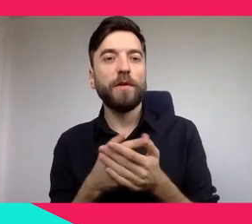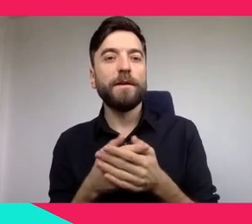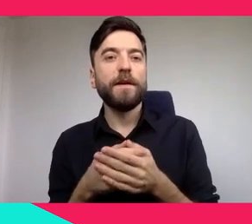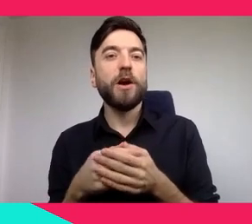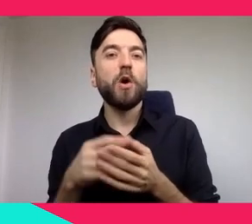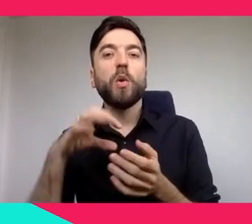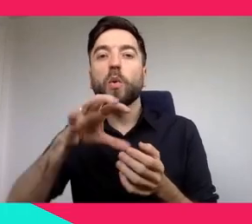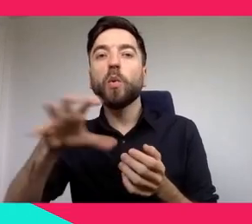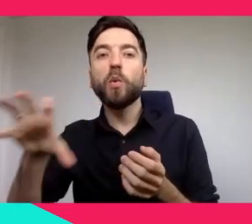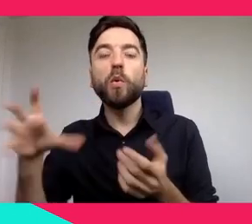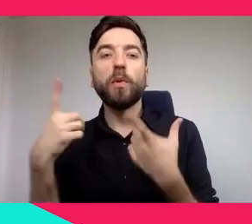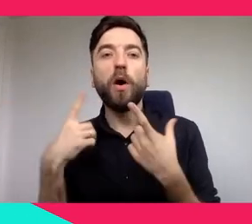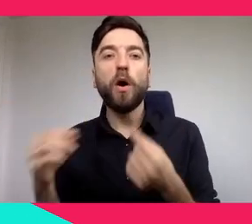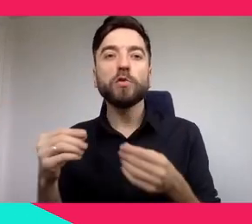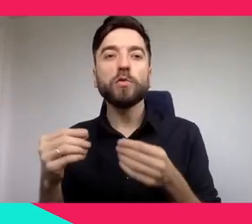promotion.